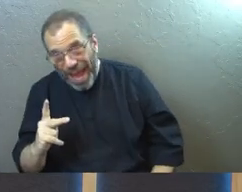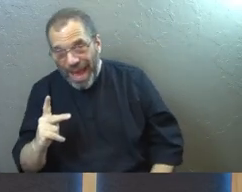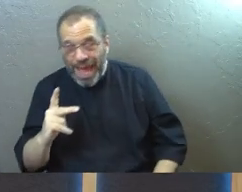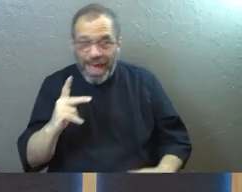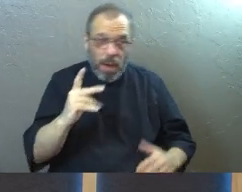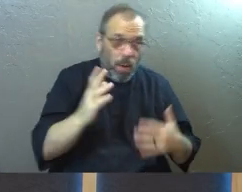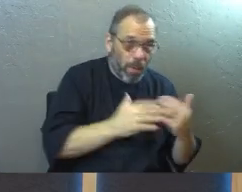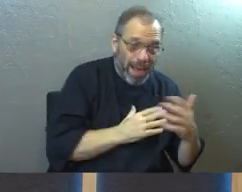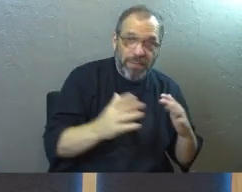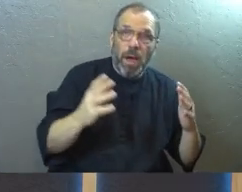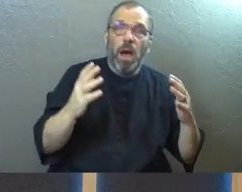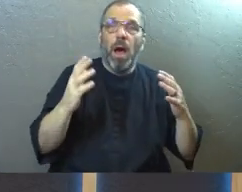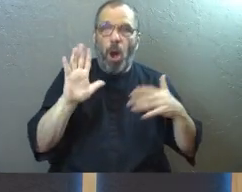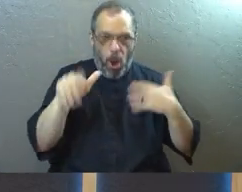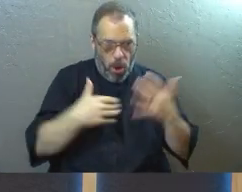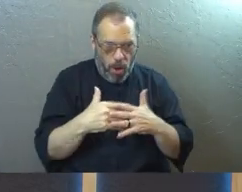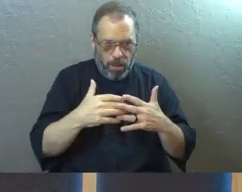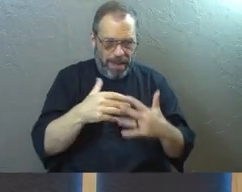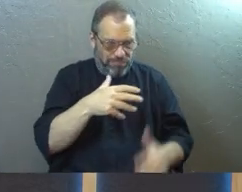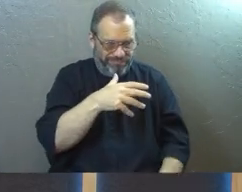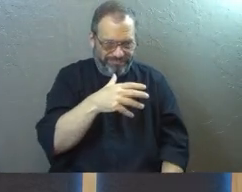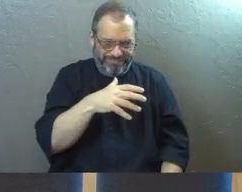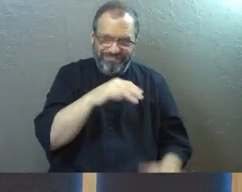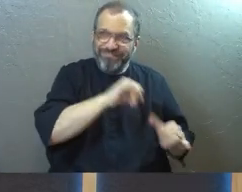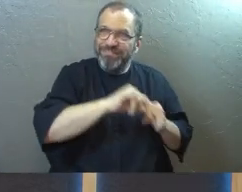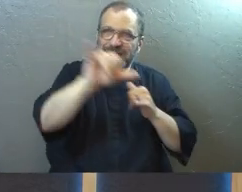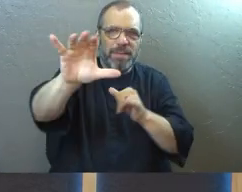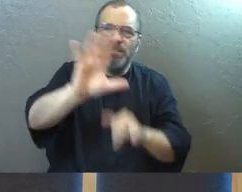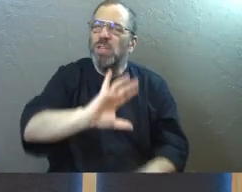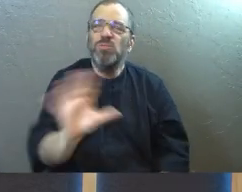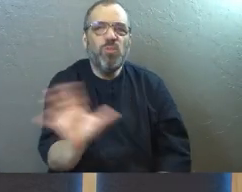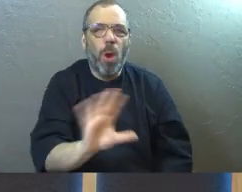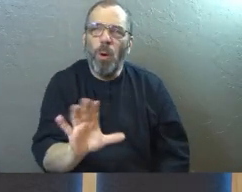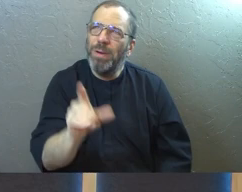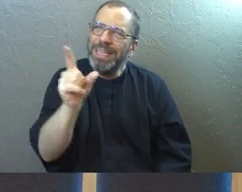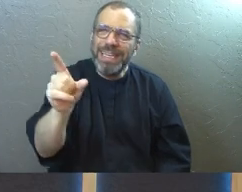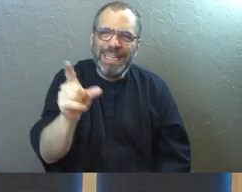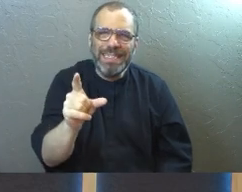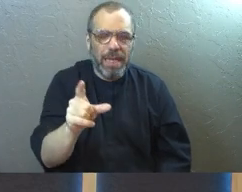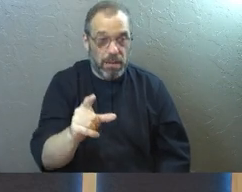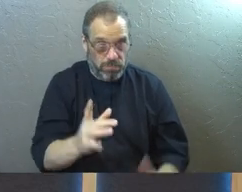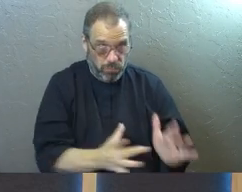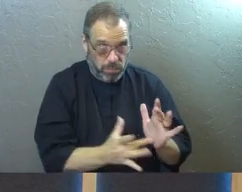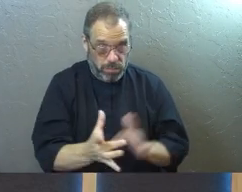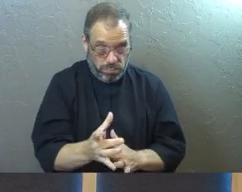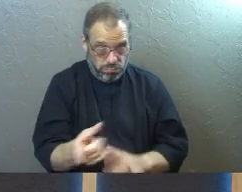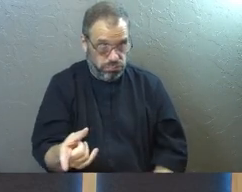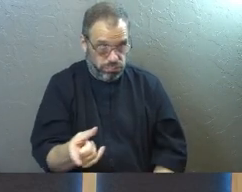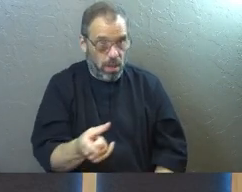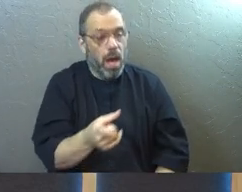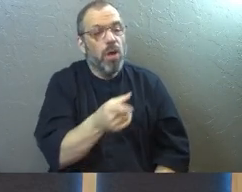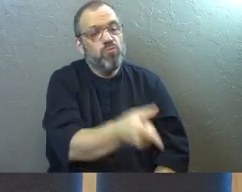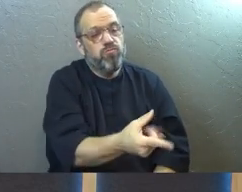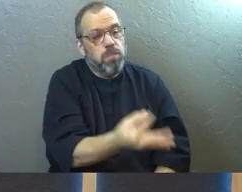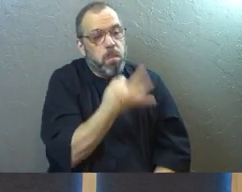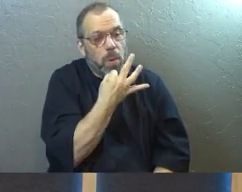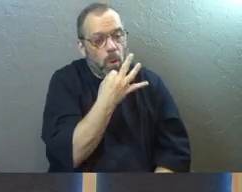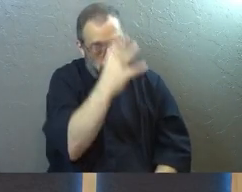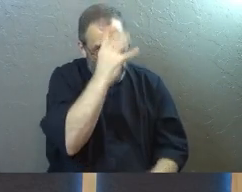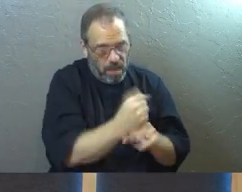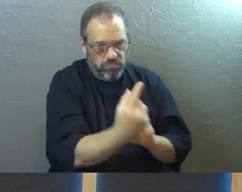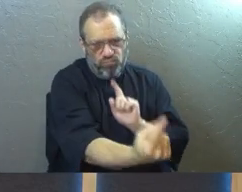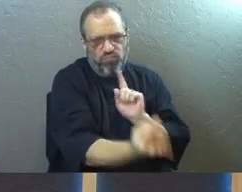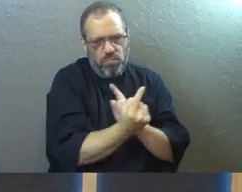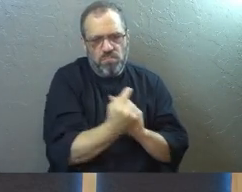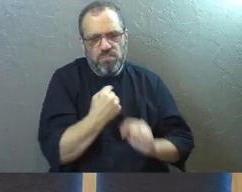talk to this person, and I put that on him. Don't put that on him. He's saying, because of Jesus, you get to be bold and